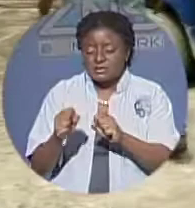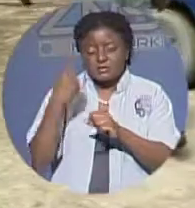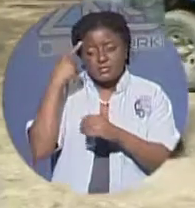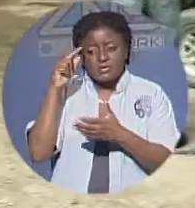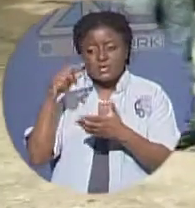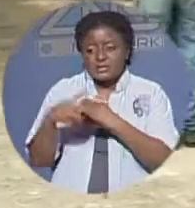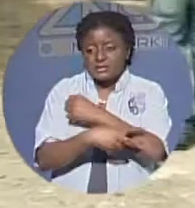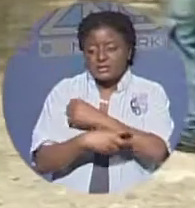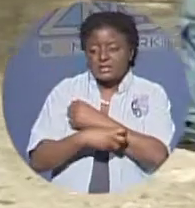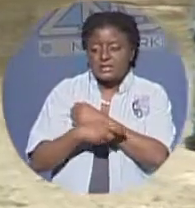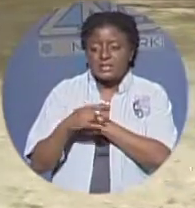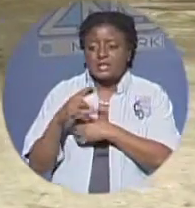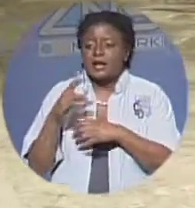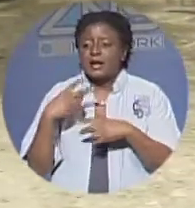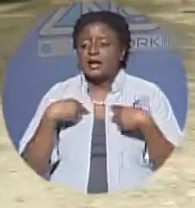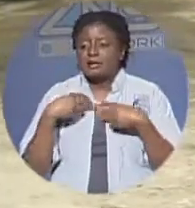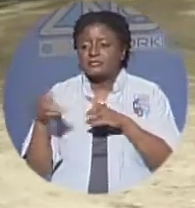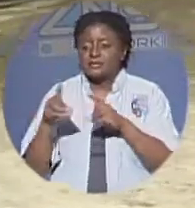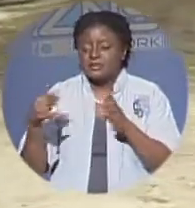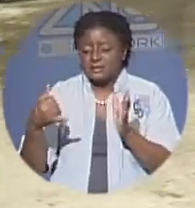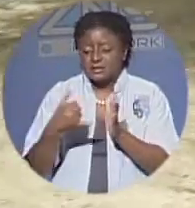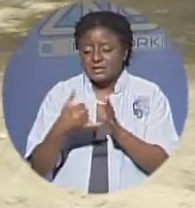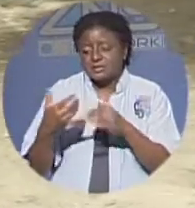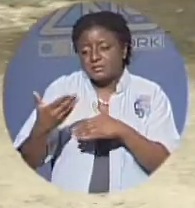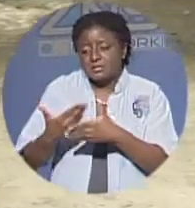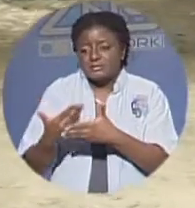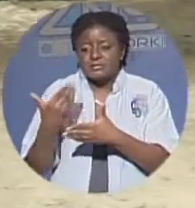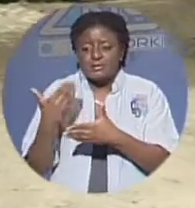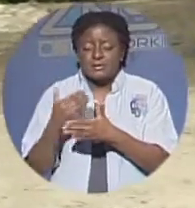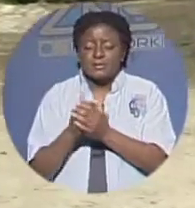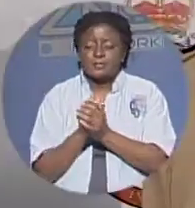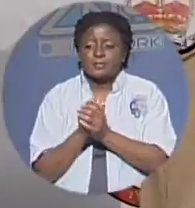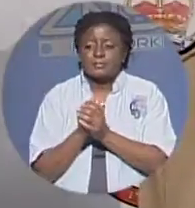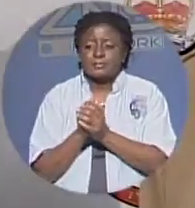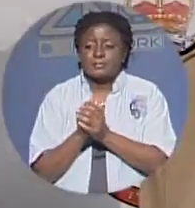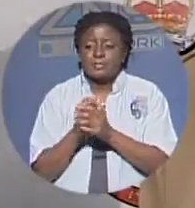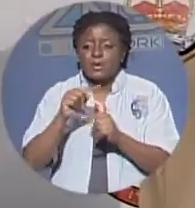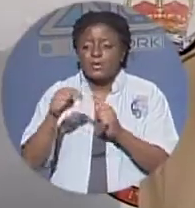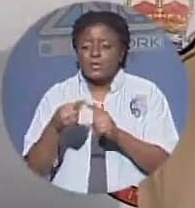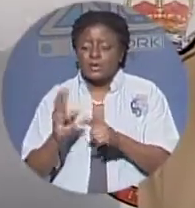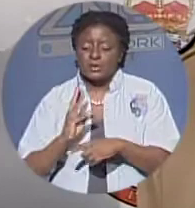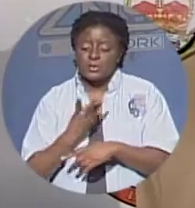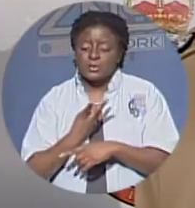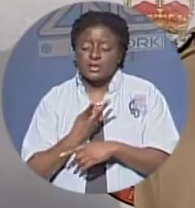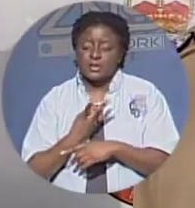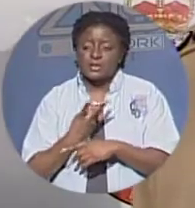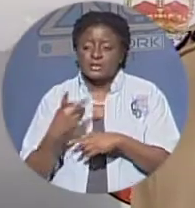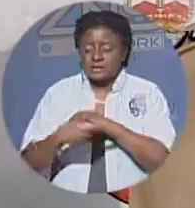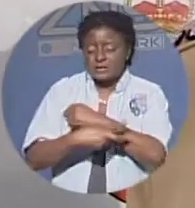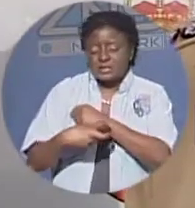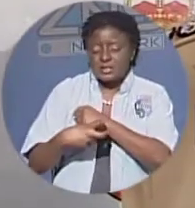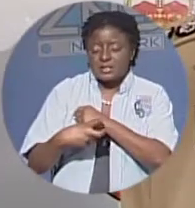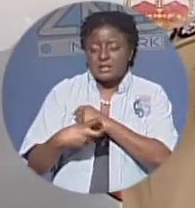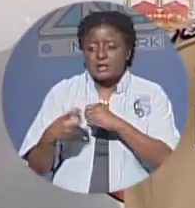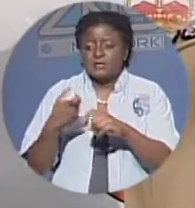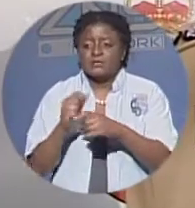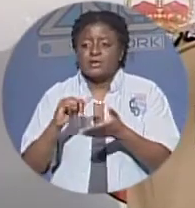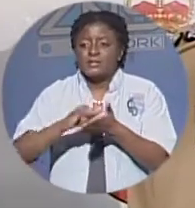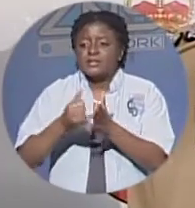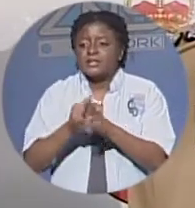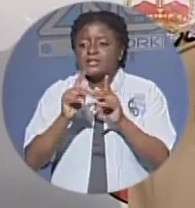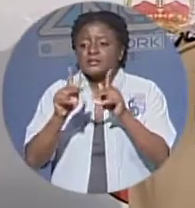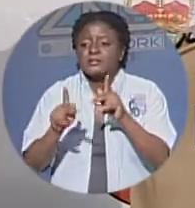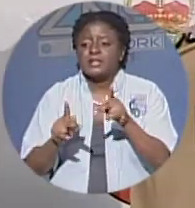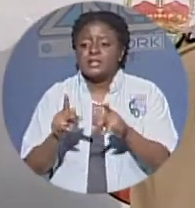he does not attribute the recent theft to a ring when we steal from these places the burden